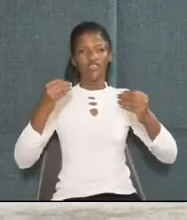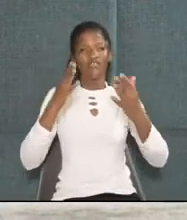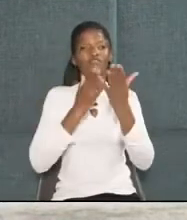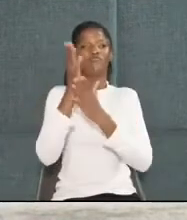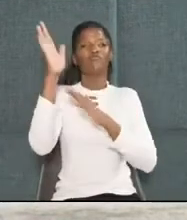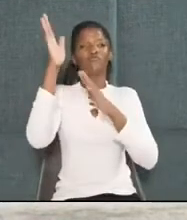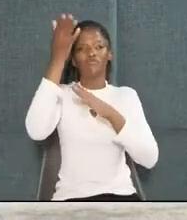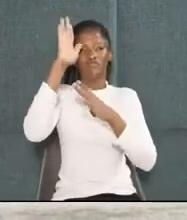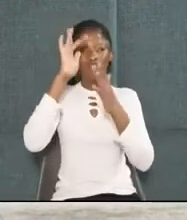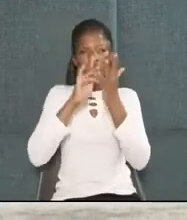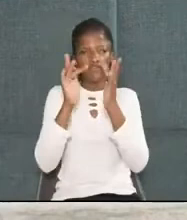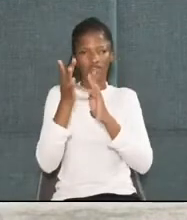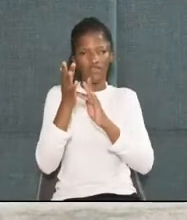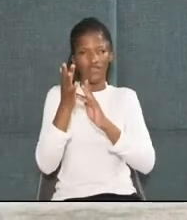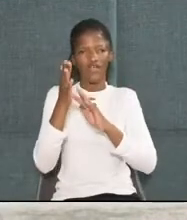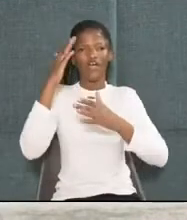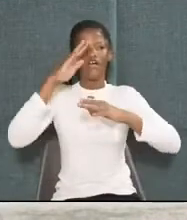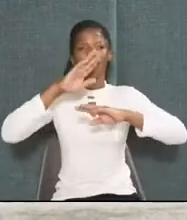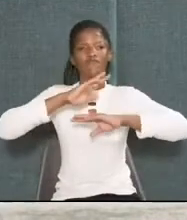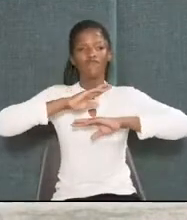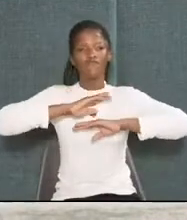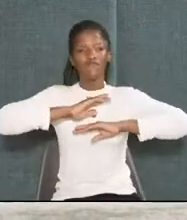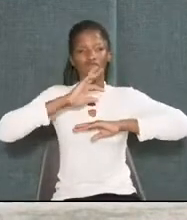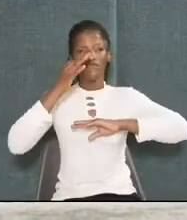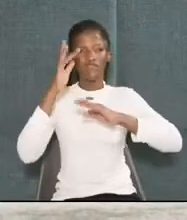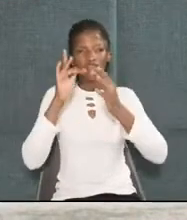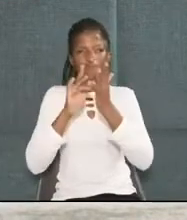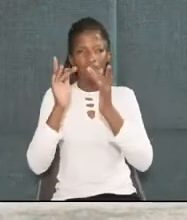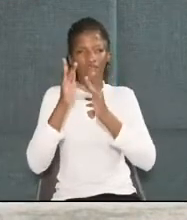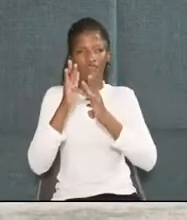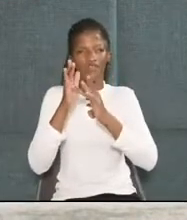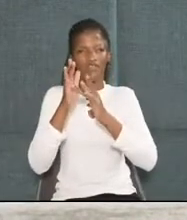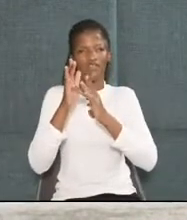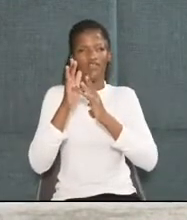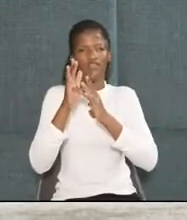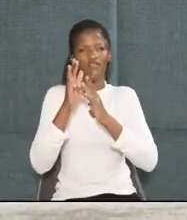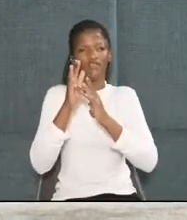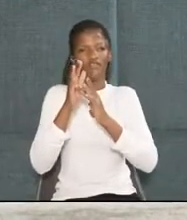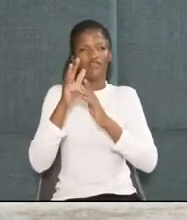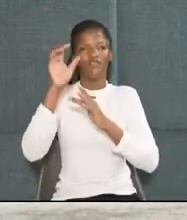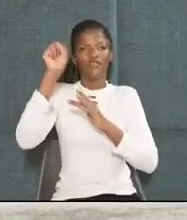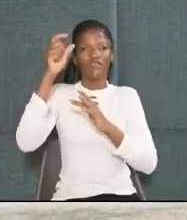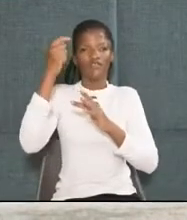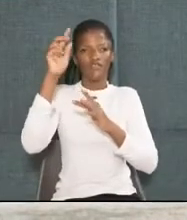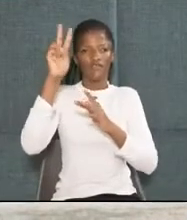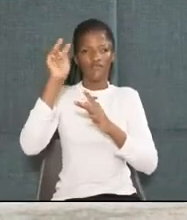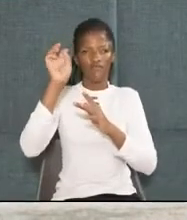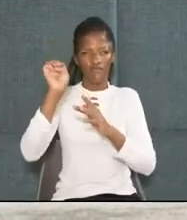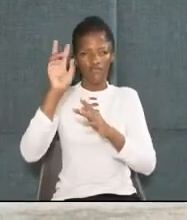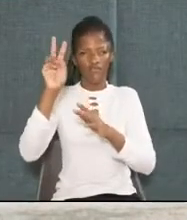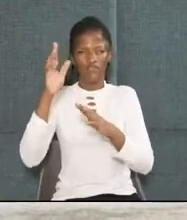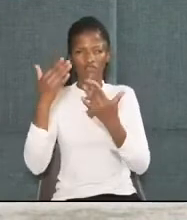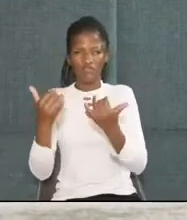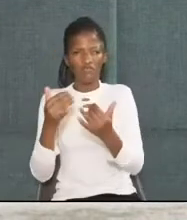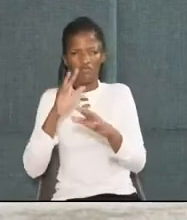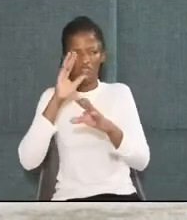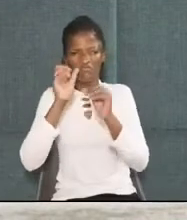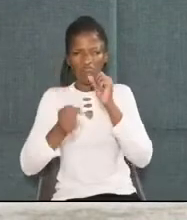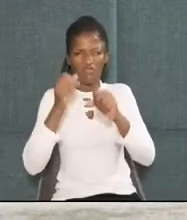Enter stage, right? A follower of Jesus called Philip. Philip had also run away from Jerusalem and was now in, guess where?